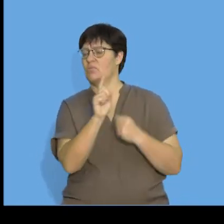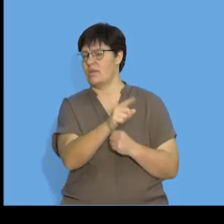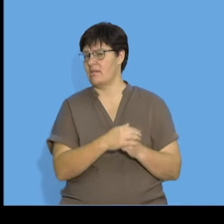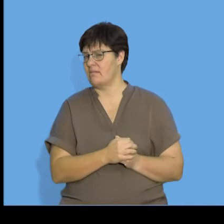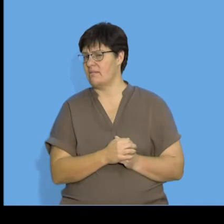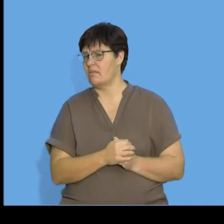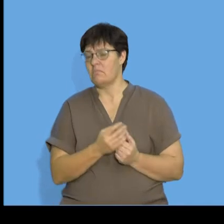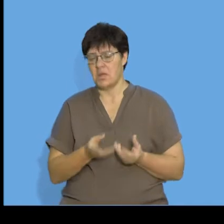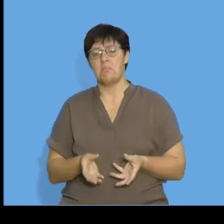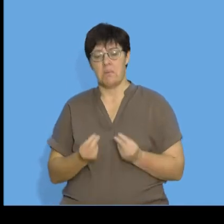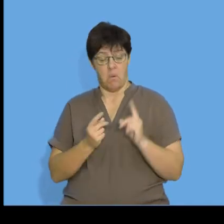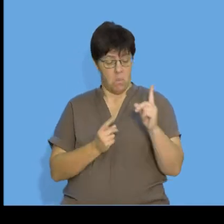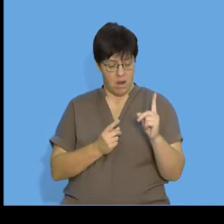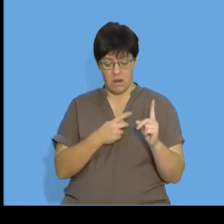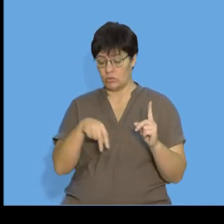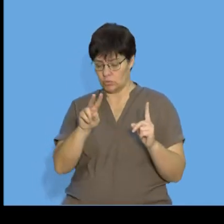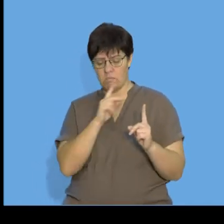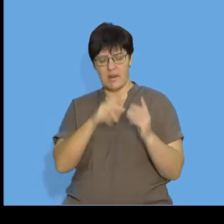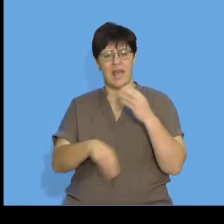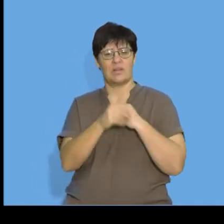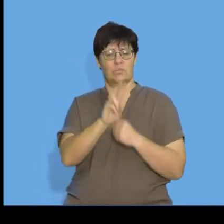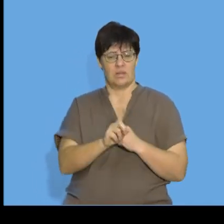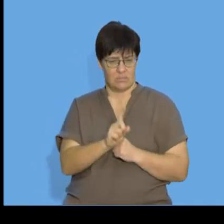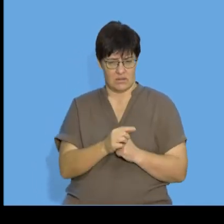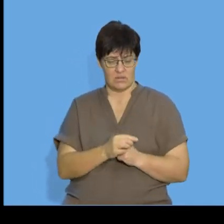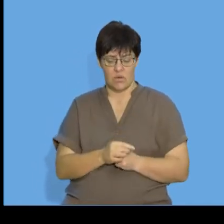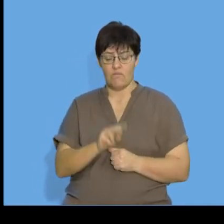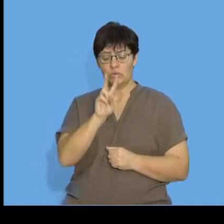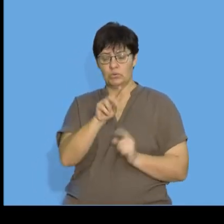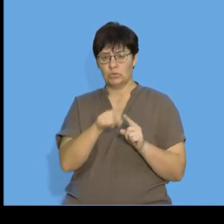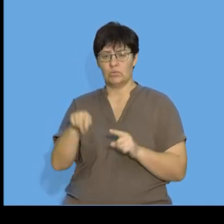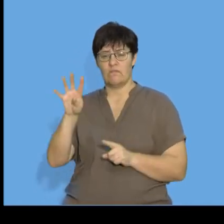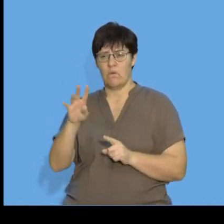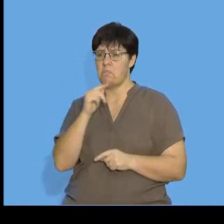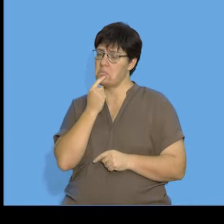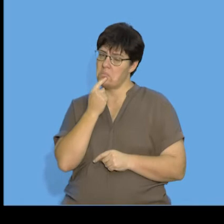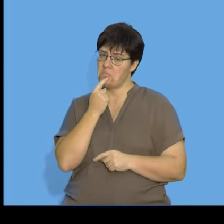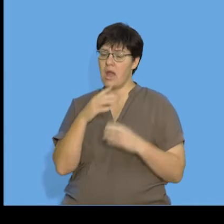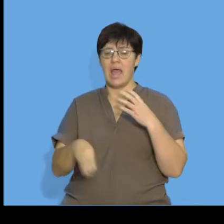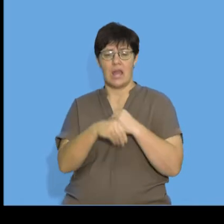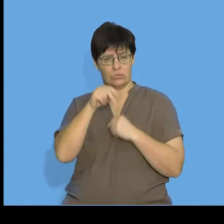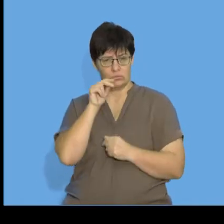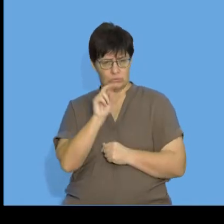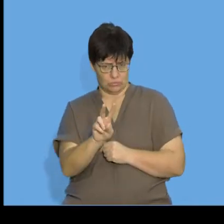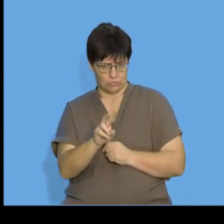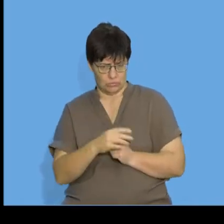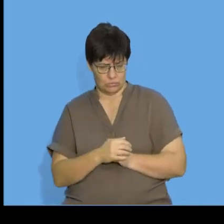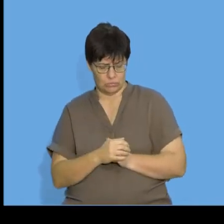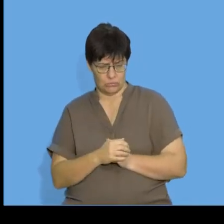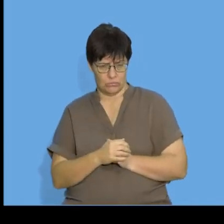from 1 to get to 2. Then to get from 2 to 4 I added